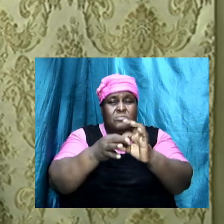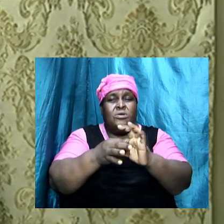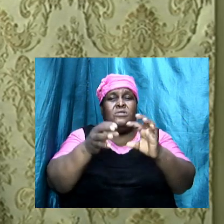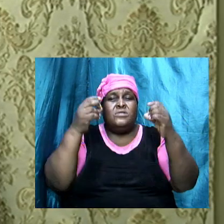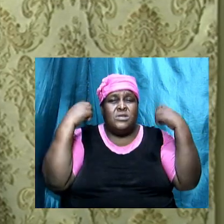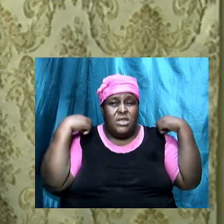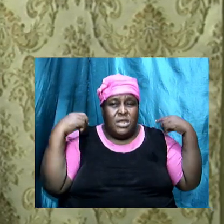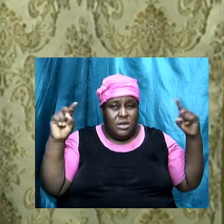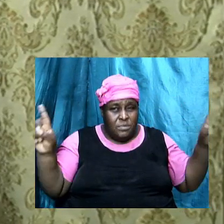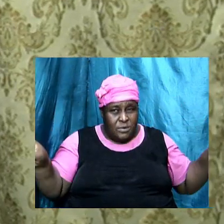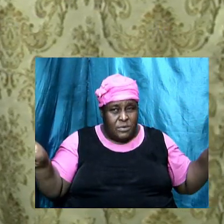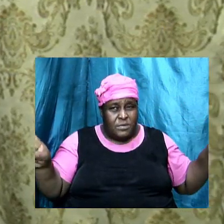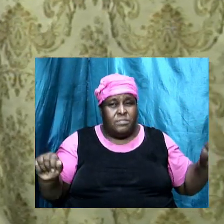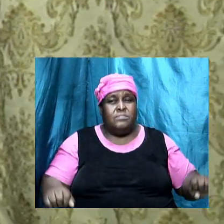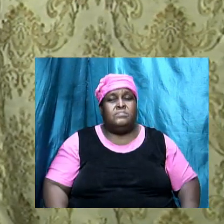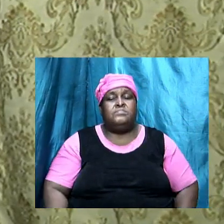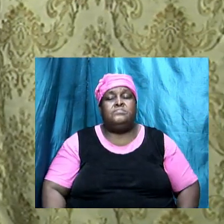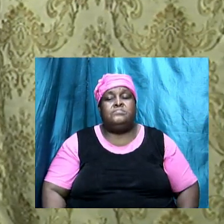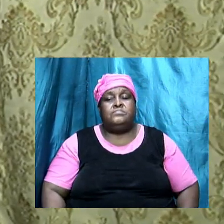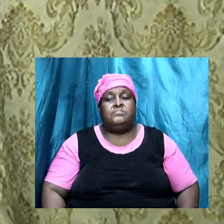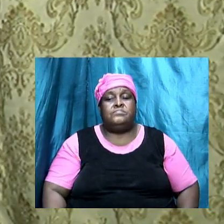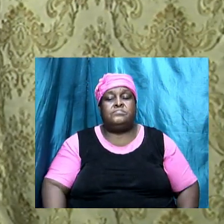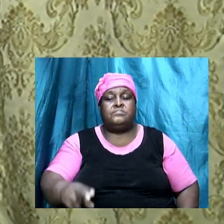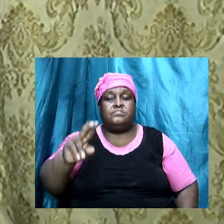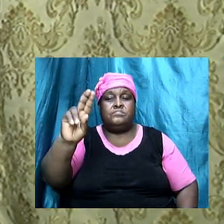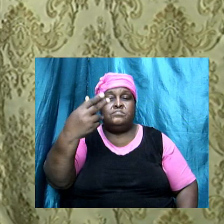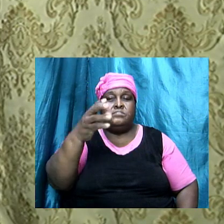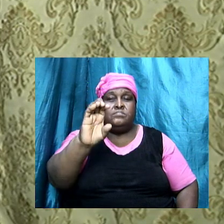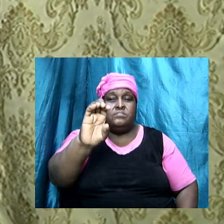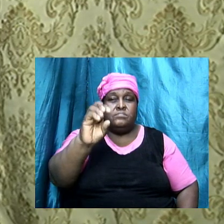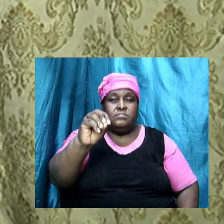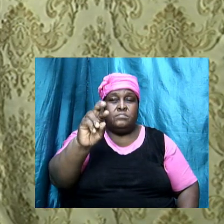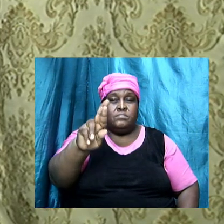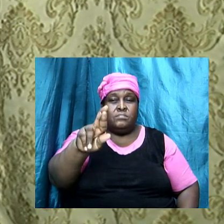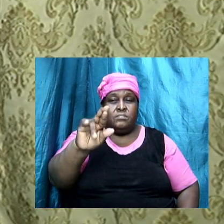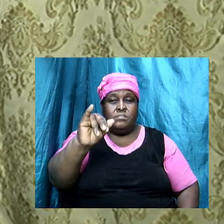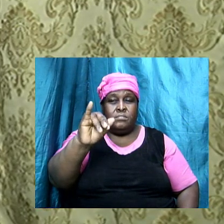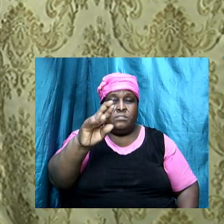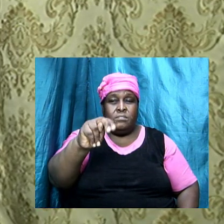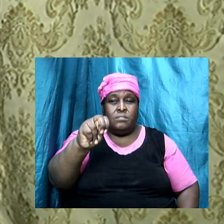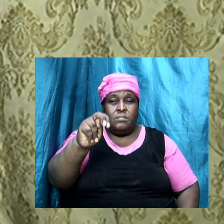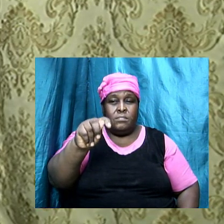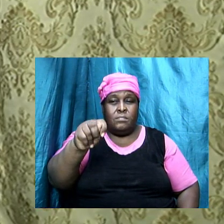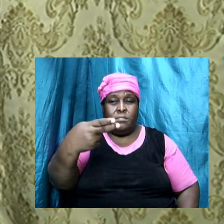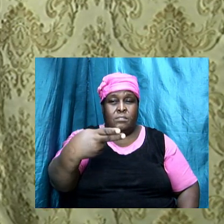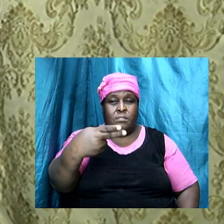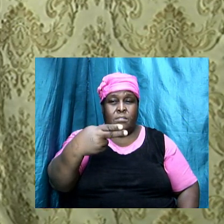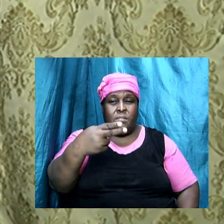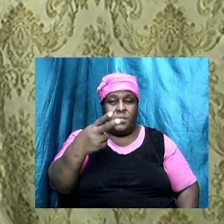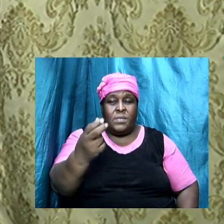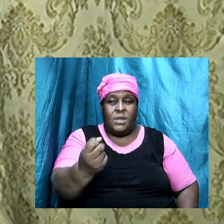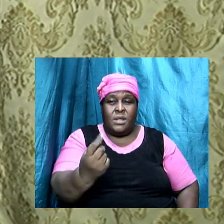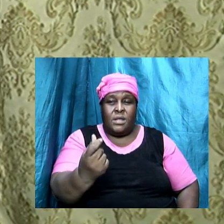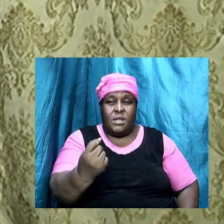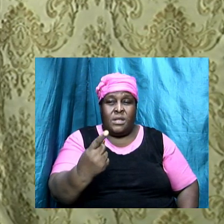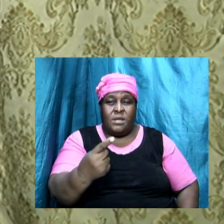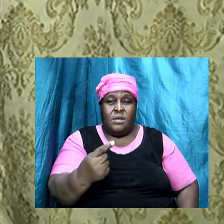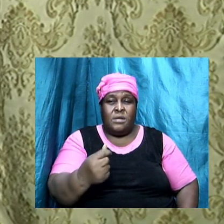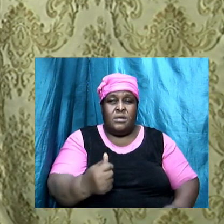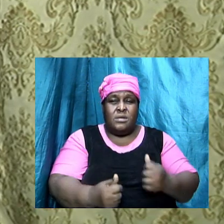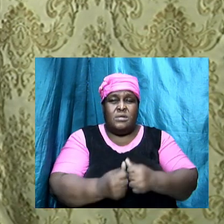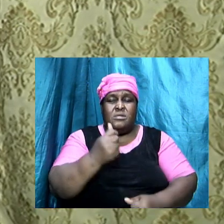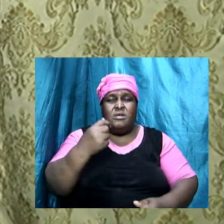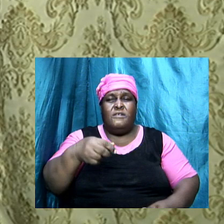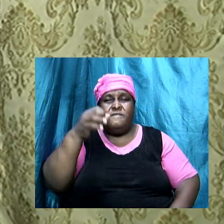11, 13-15. For such are false